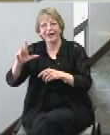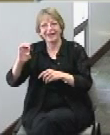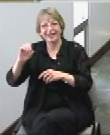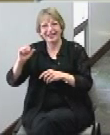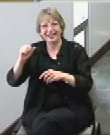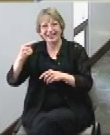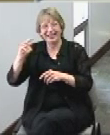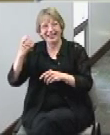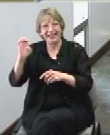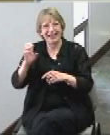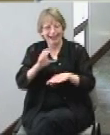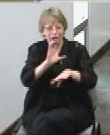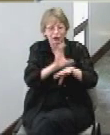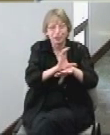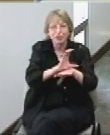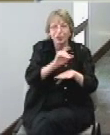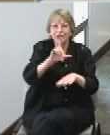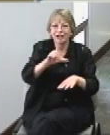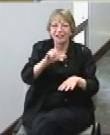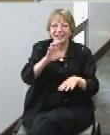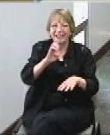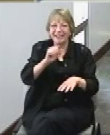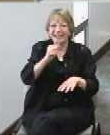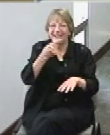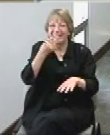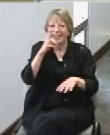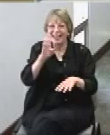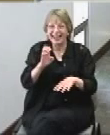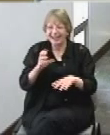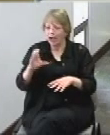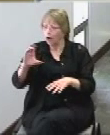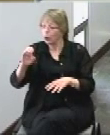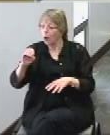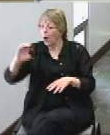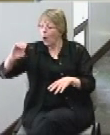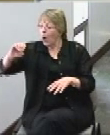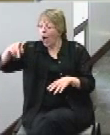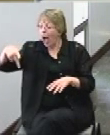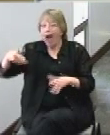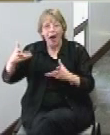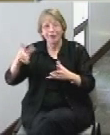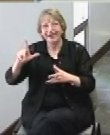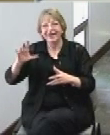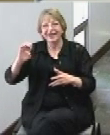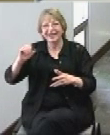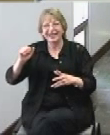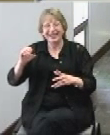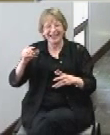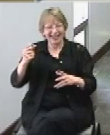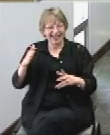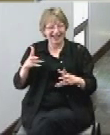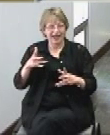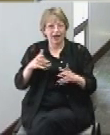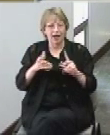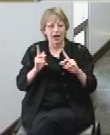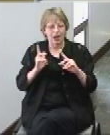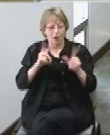leagues co-op leagues in Emporia the dissocio started the league